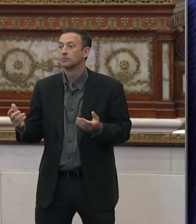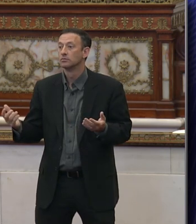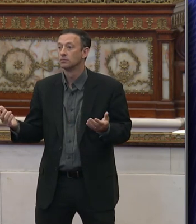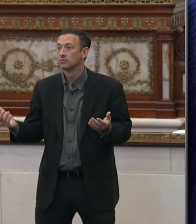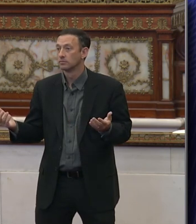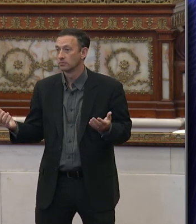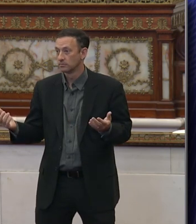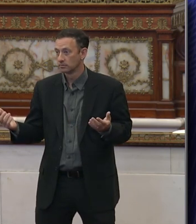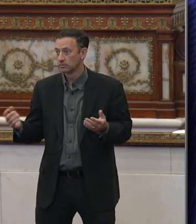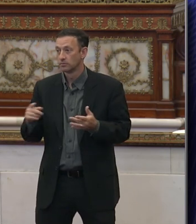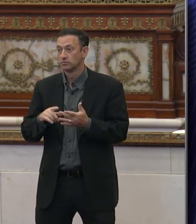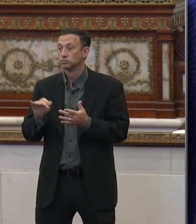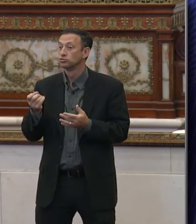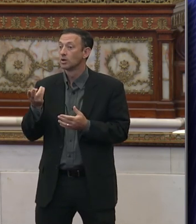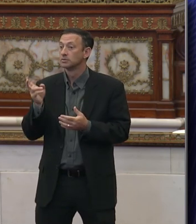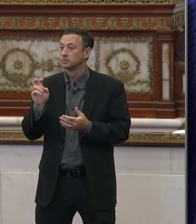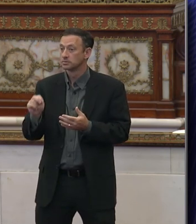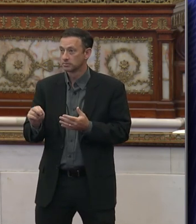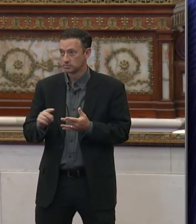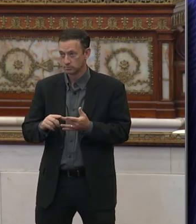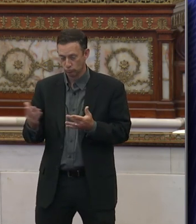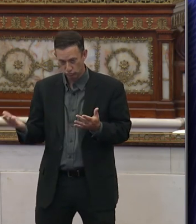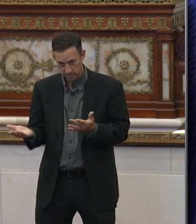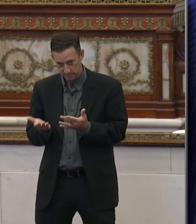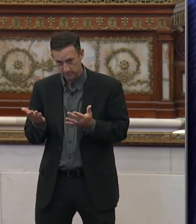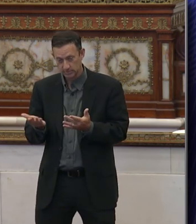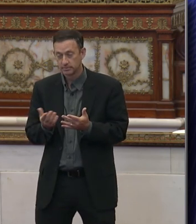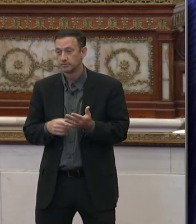Councilmember Johnson. Present.